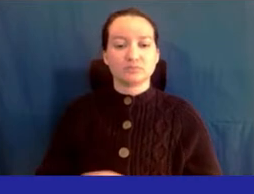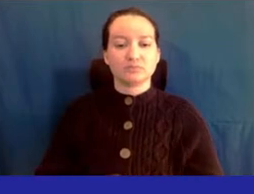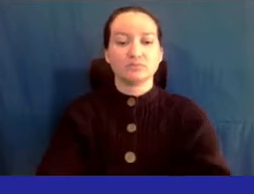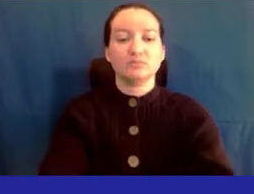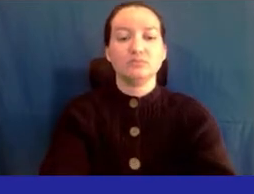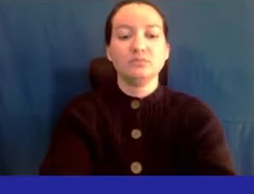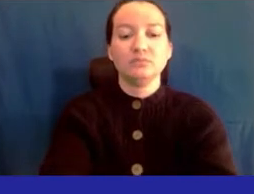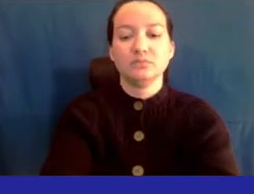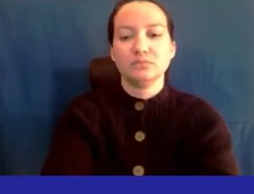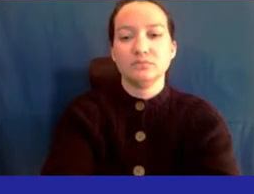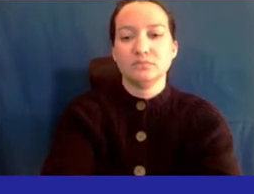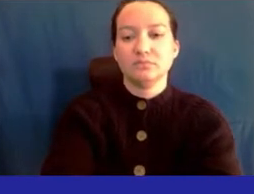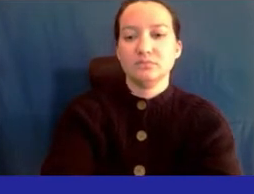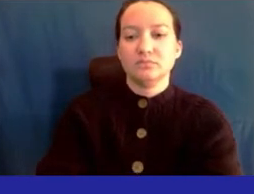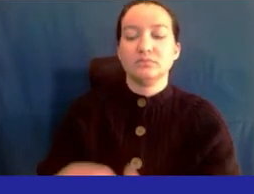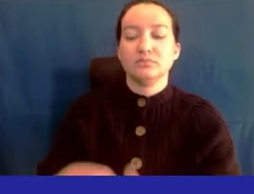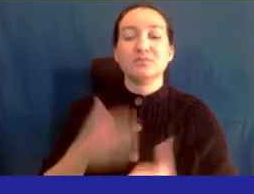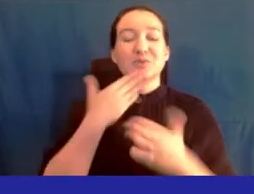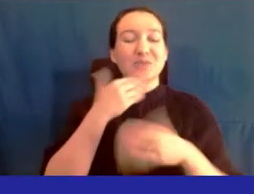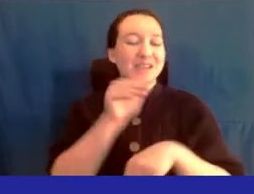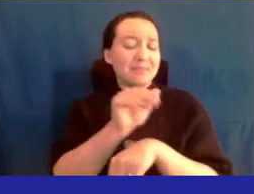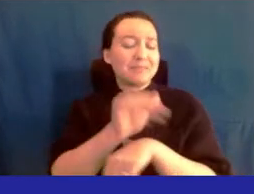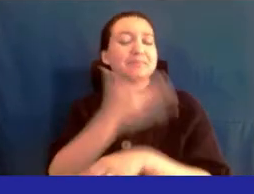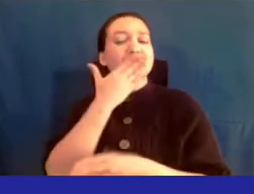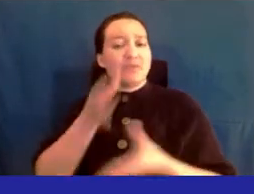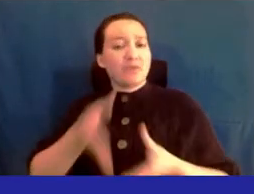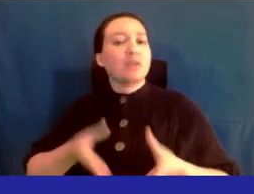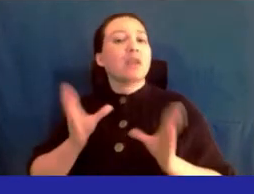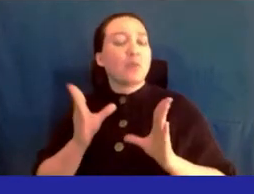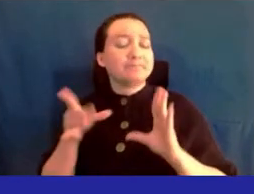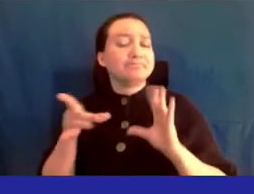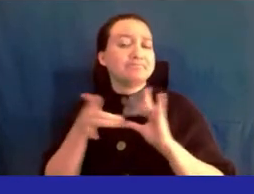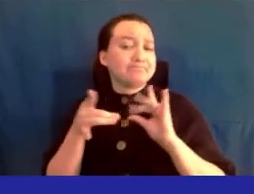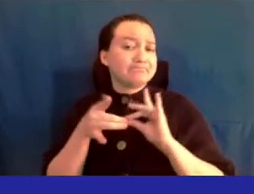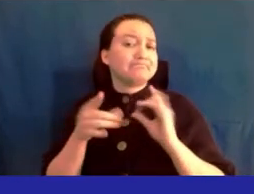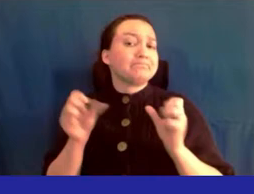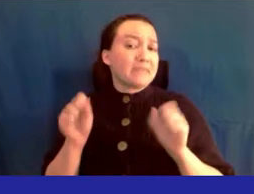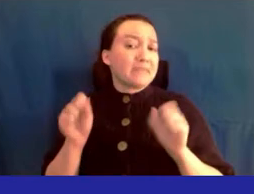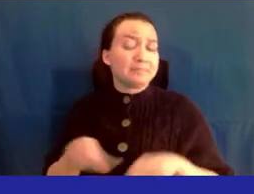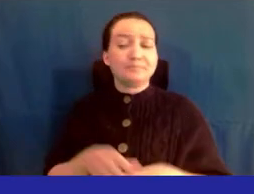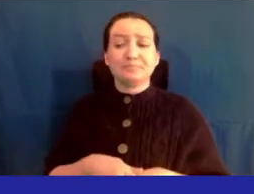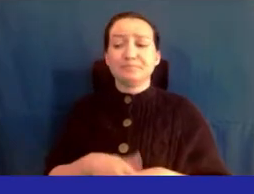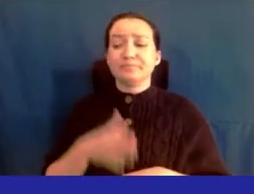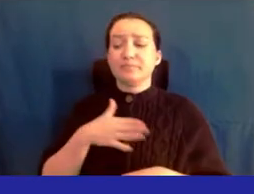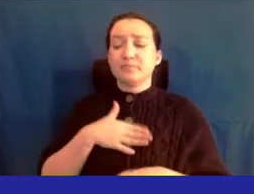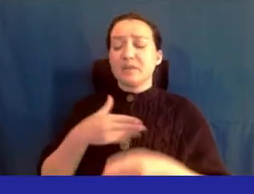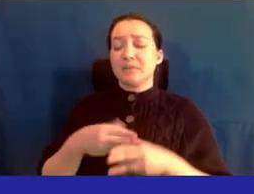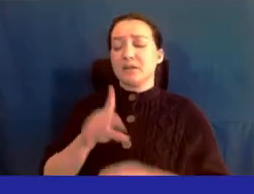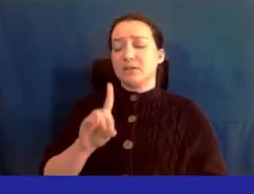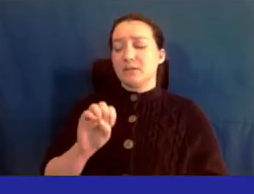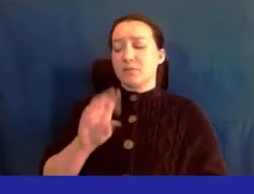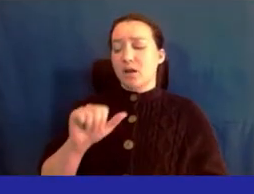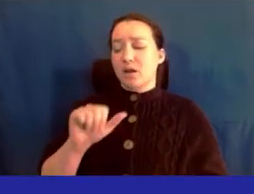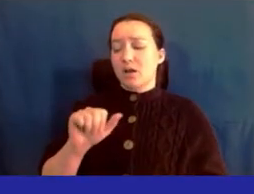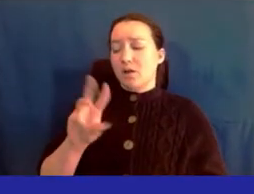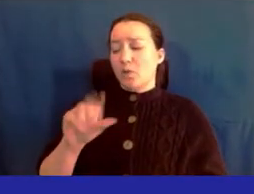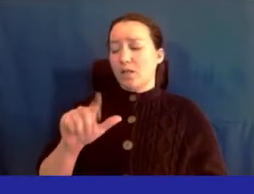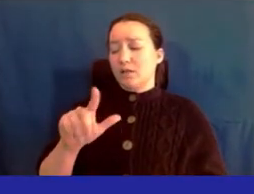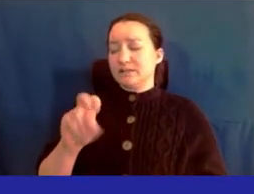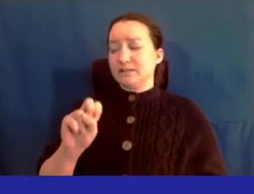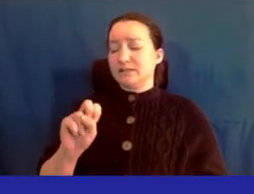Good evening. Thank you for allowing us this platform. I am Deborah Wallace, also of